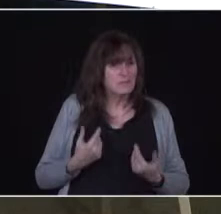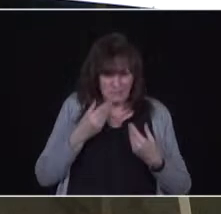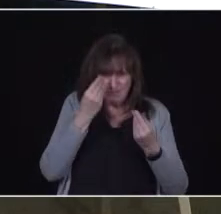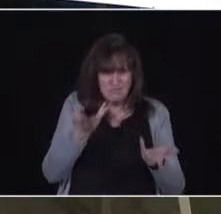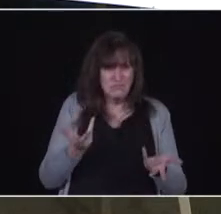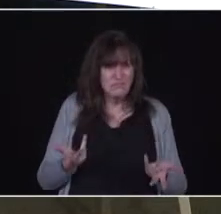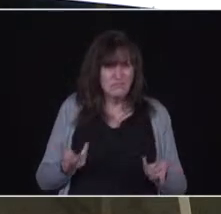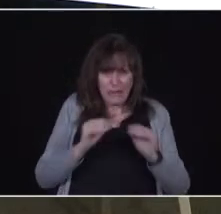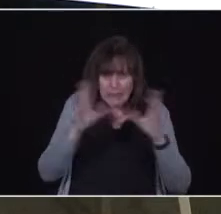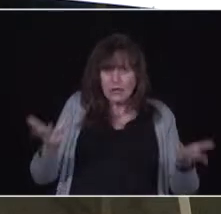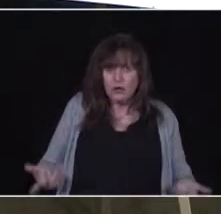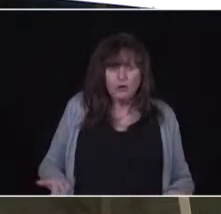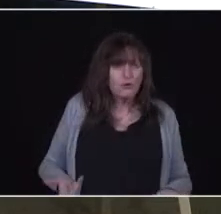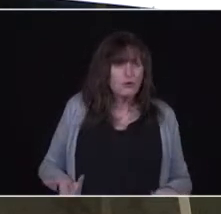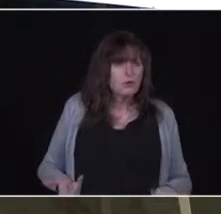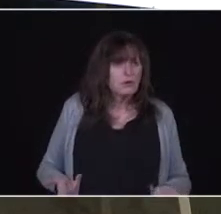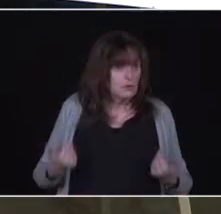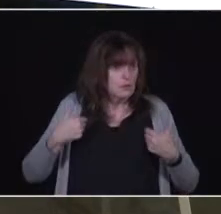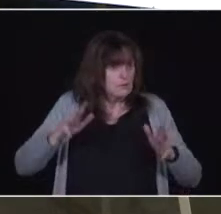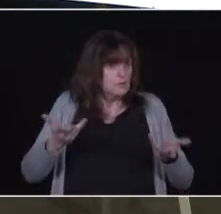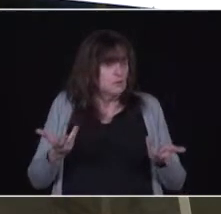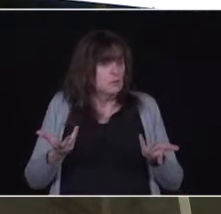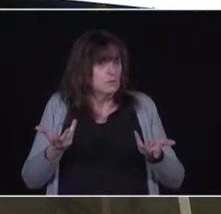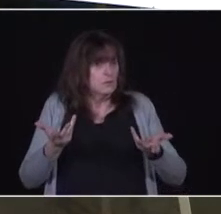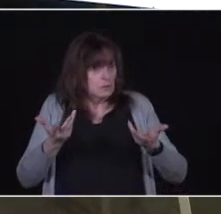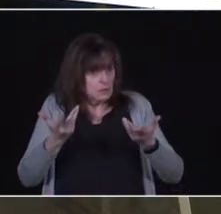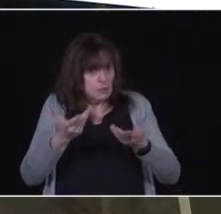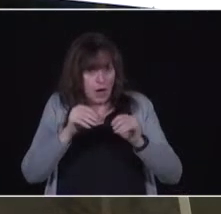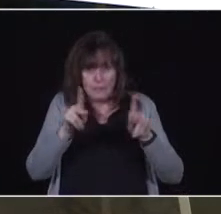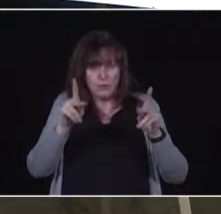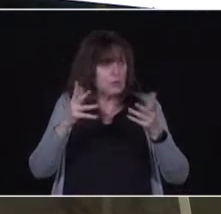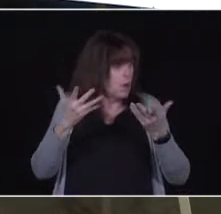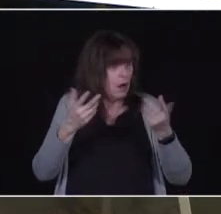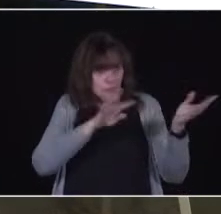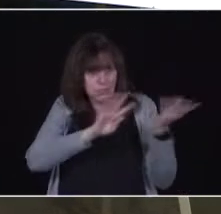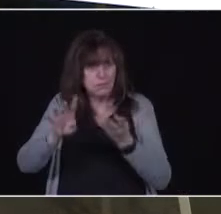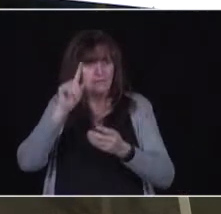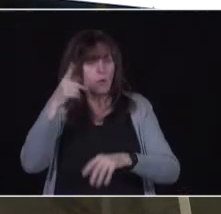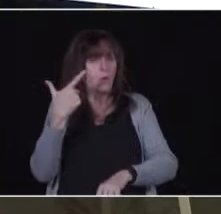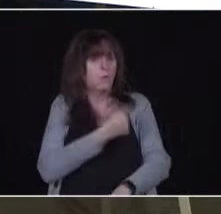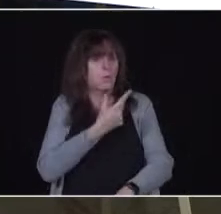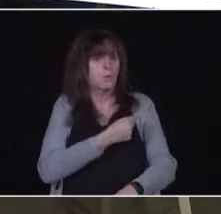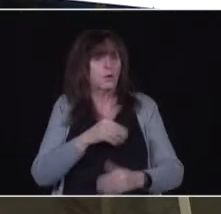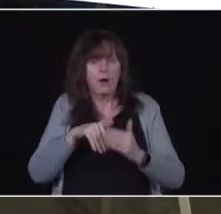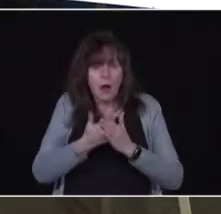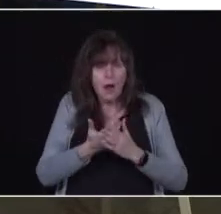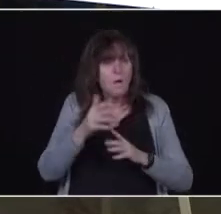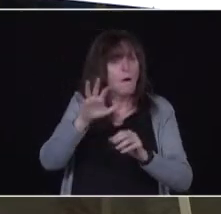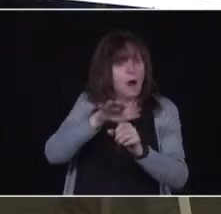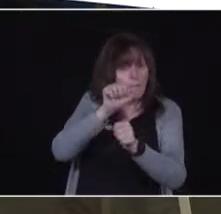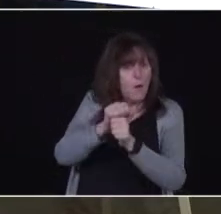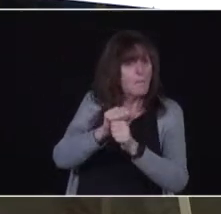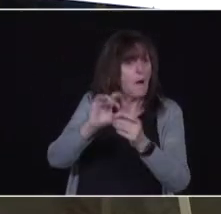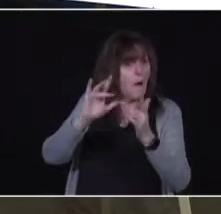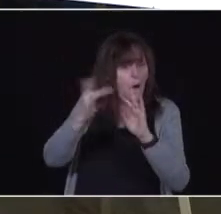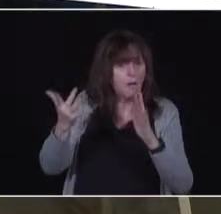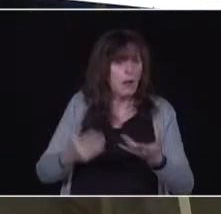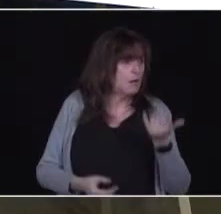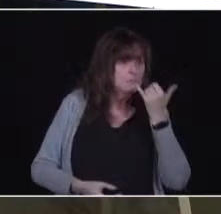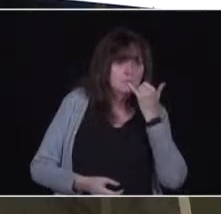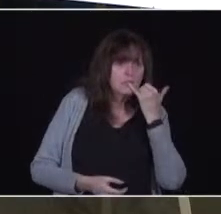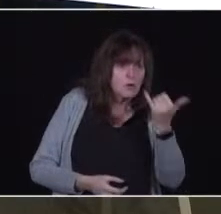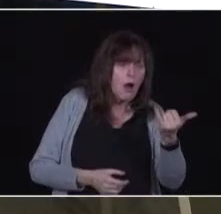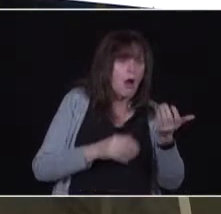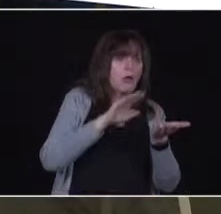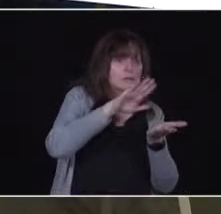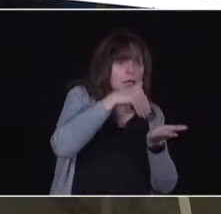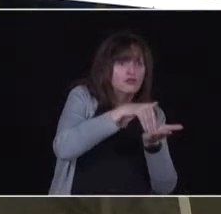to, prior to that, to make a reservation online or through the call centre and be able to get their vaccination and make